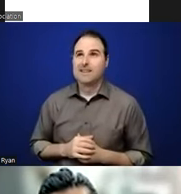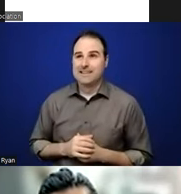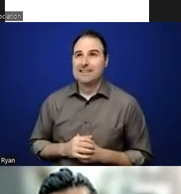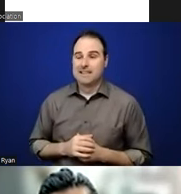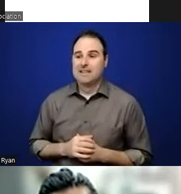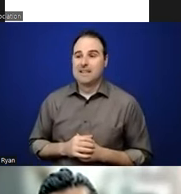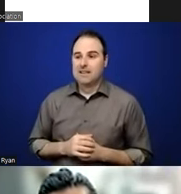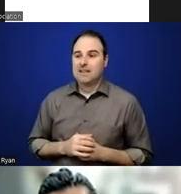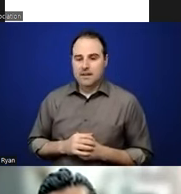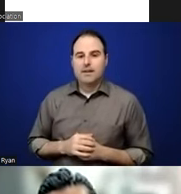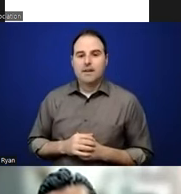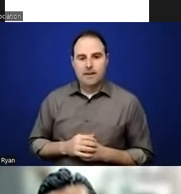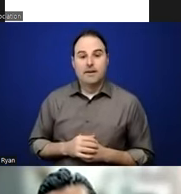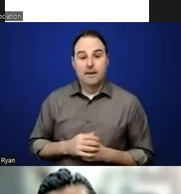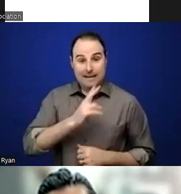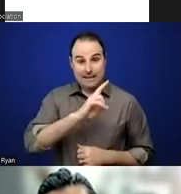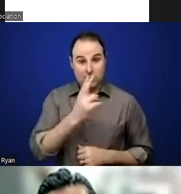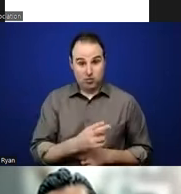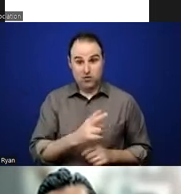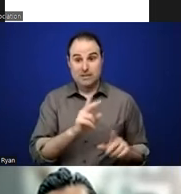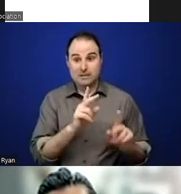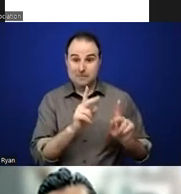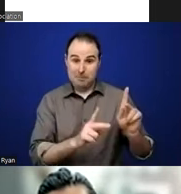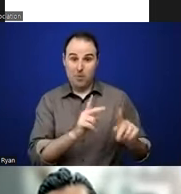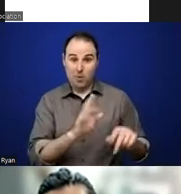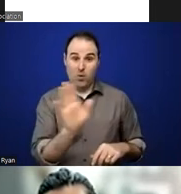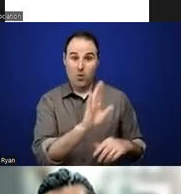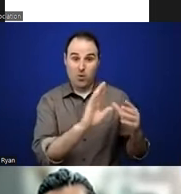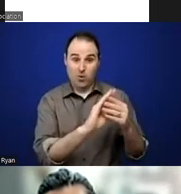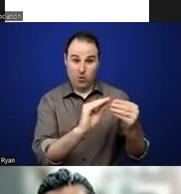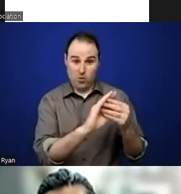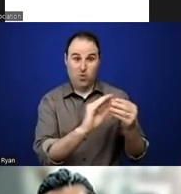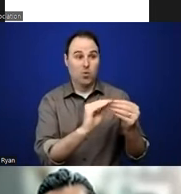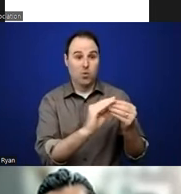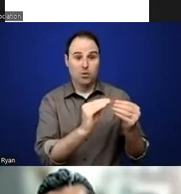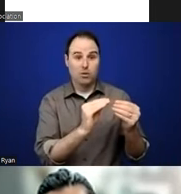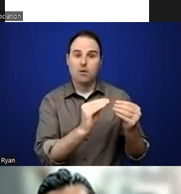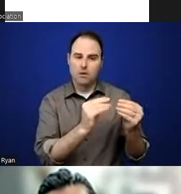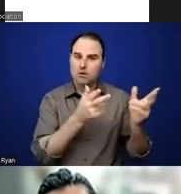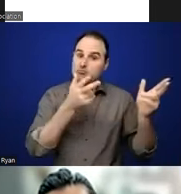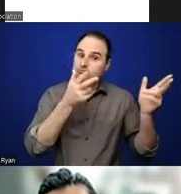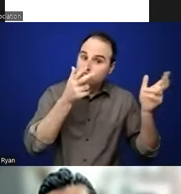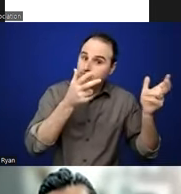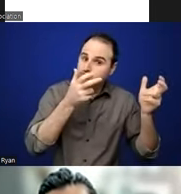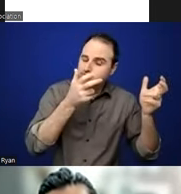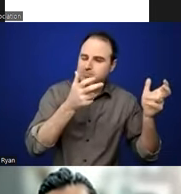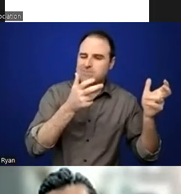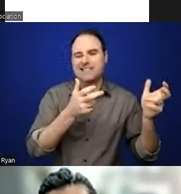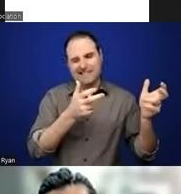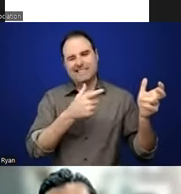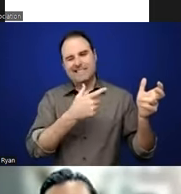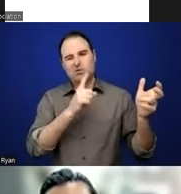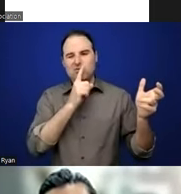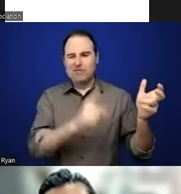this interaction with history because it's oral becomes very personal. And, and